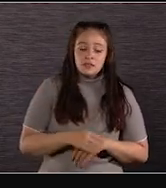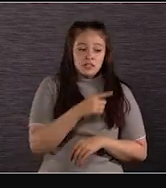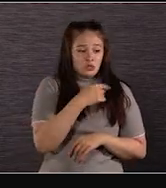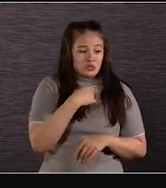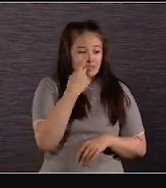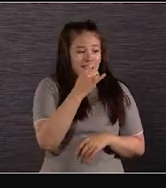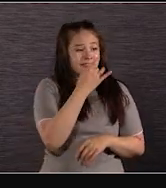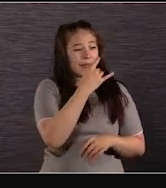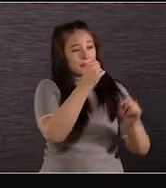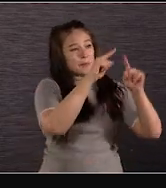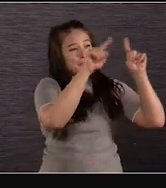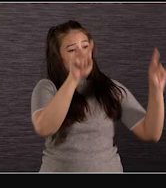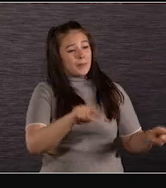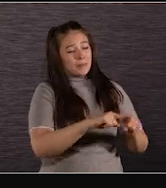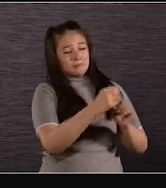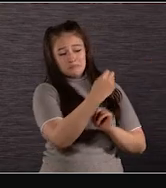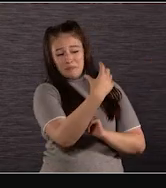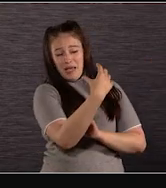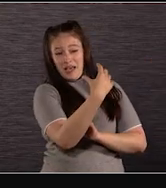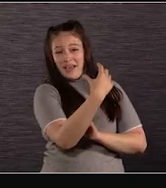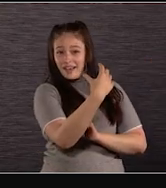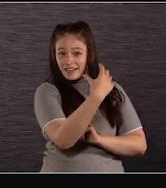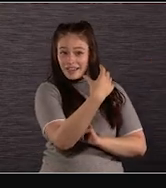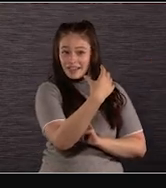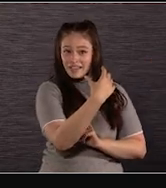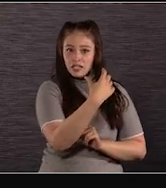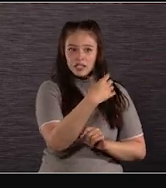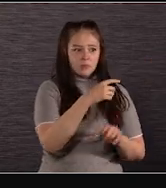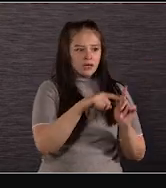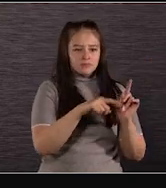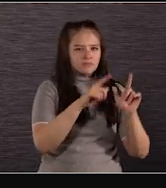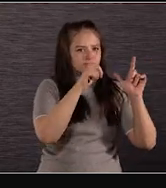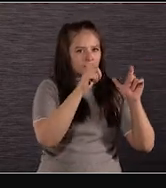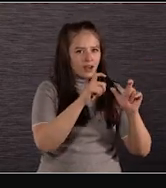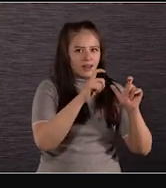billboard really well. Um, but digging into the shadows.